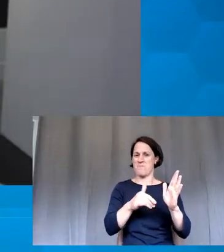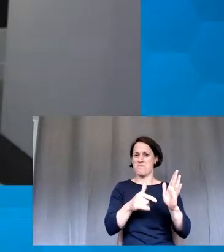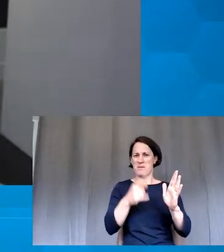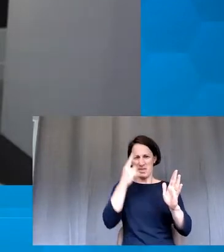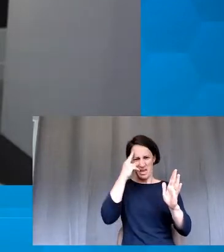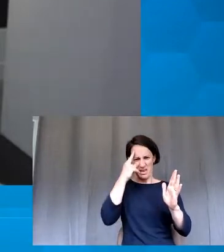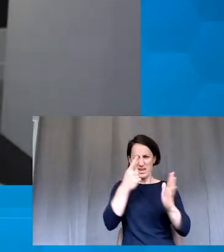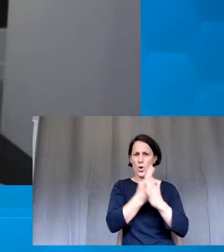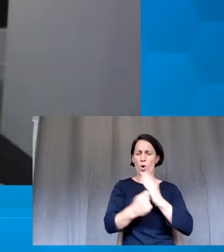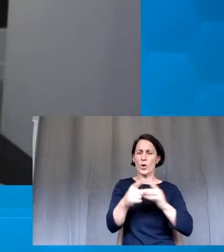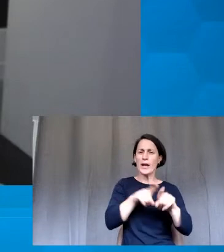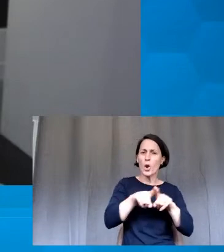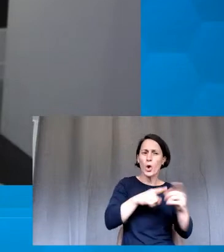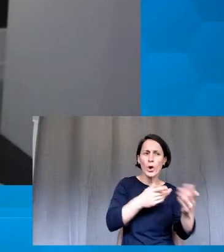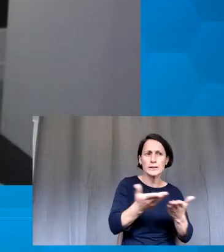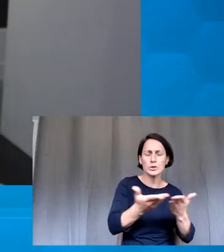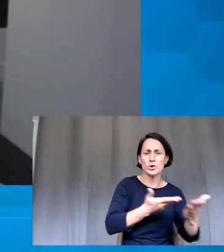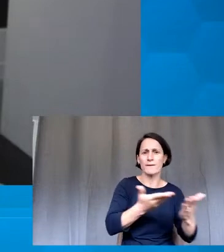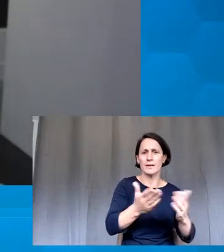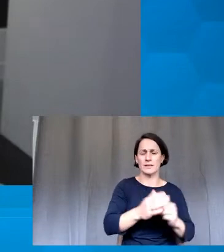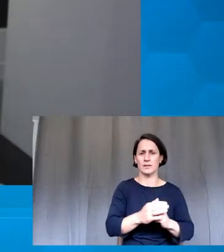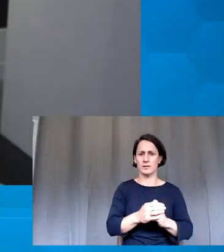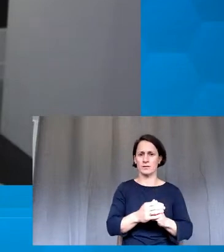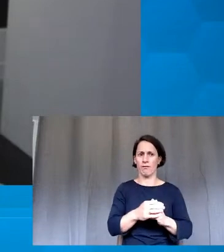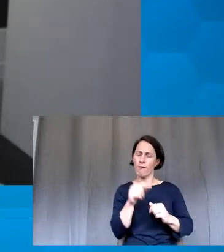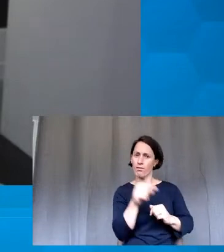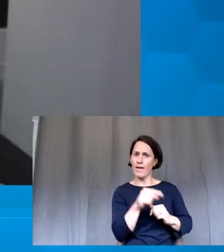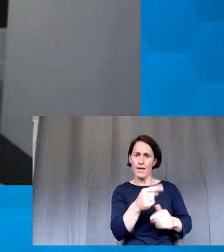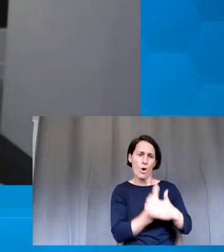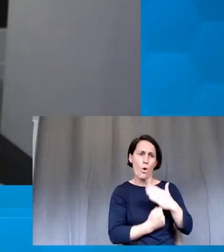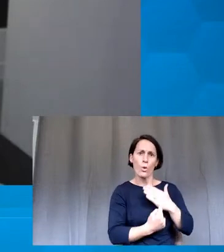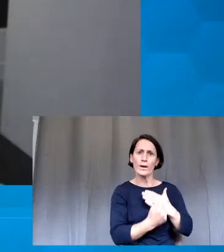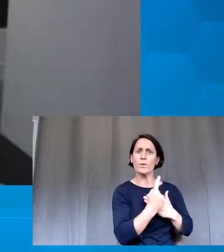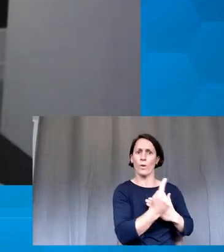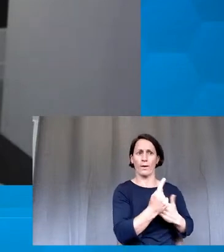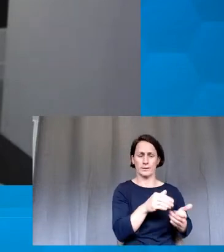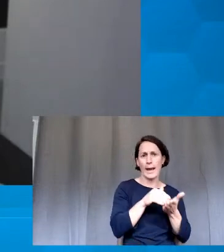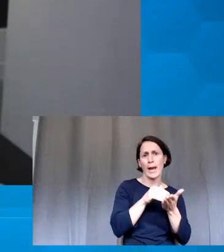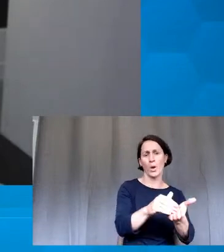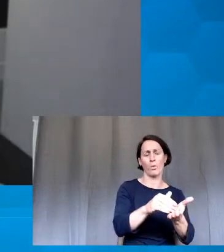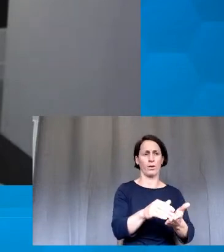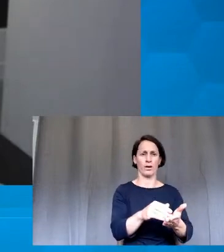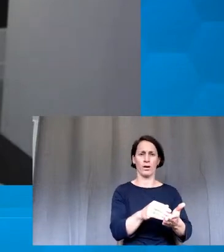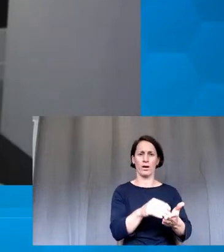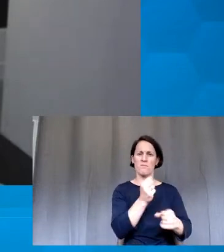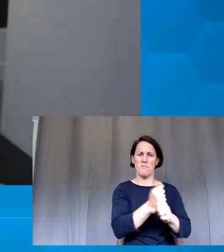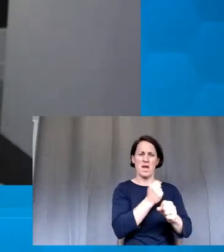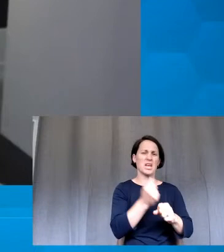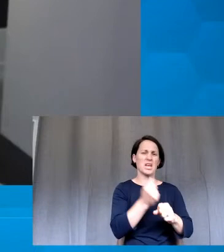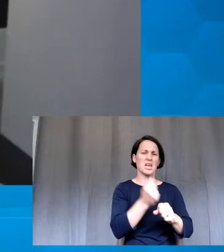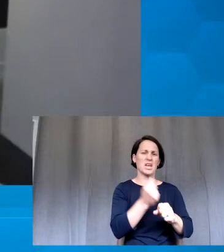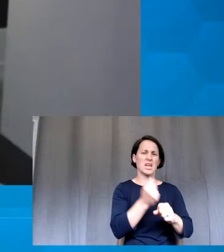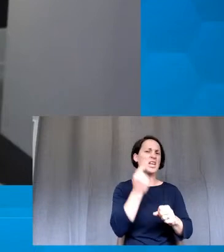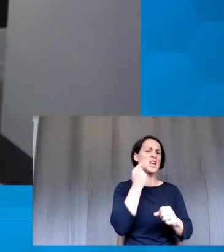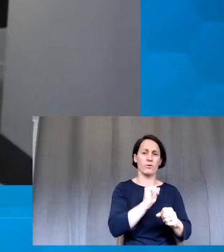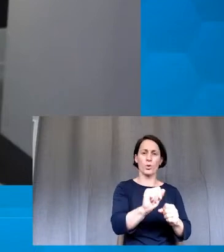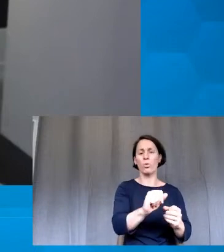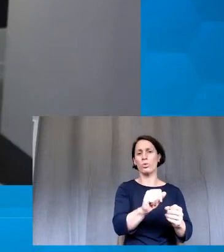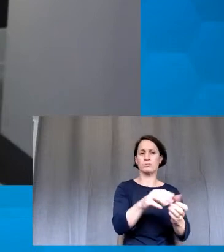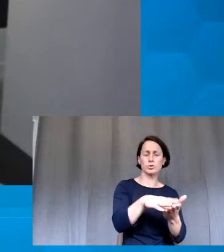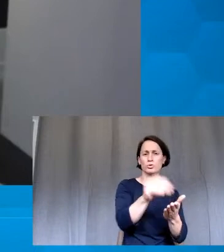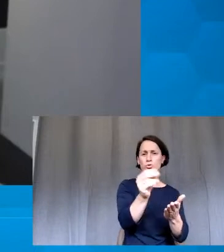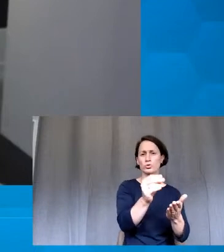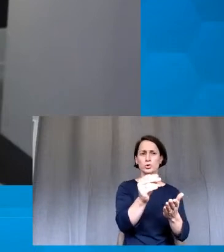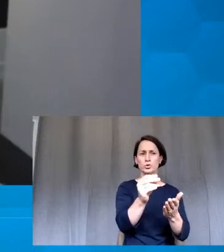or CAPS or any of the other services somehow give a leg up or makes it an easy ride for students, which is just